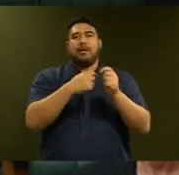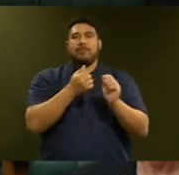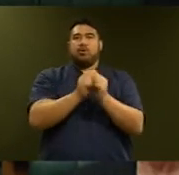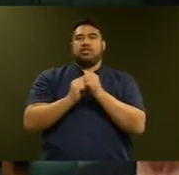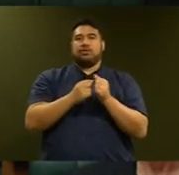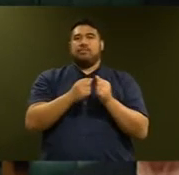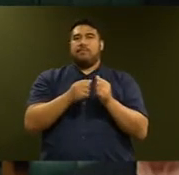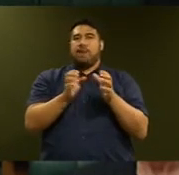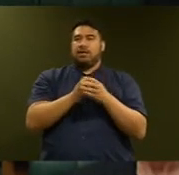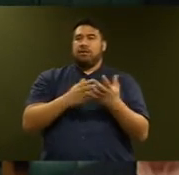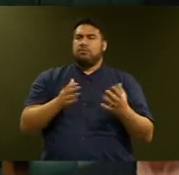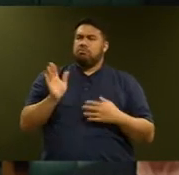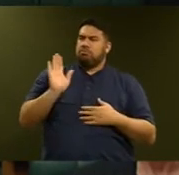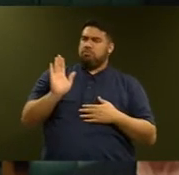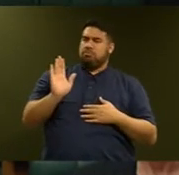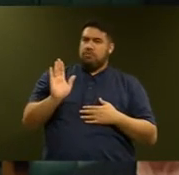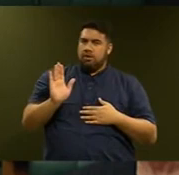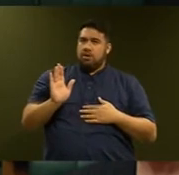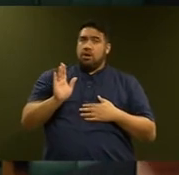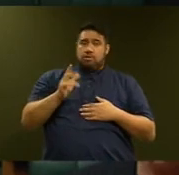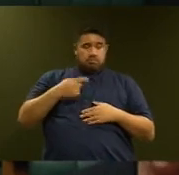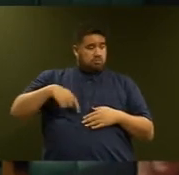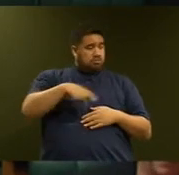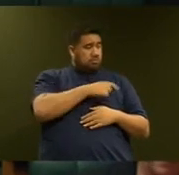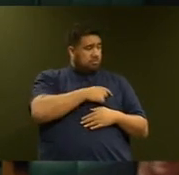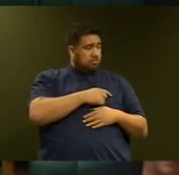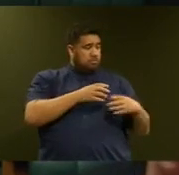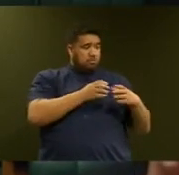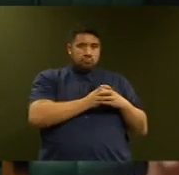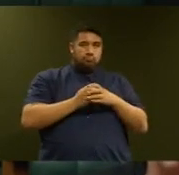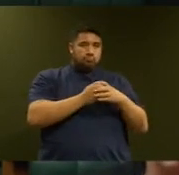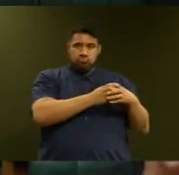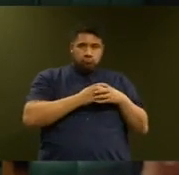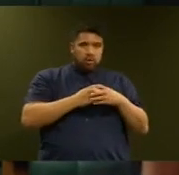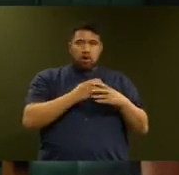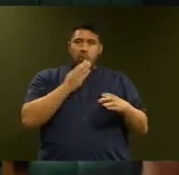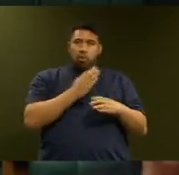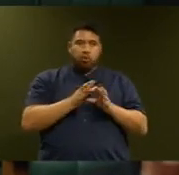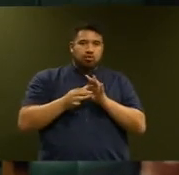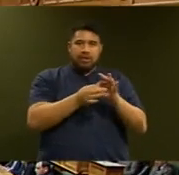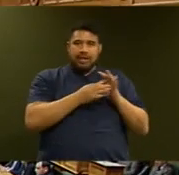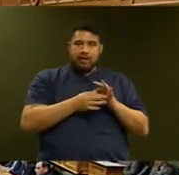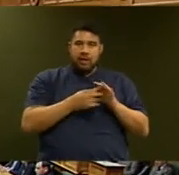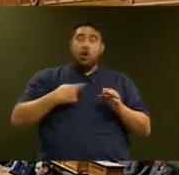House, we have a coalition government that shares one very important thing. We can do so much better than the last lot.